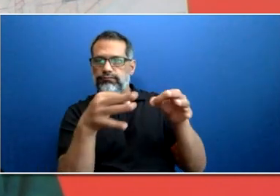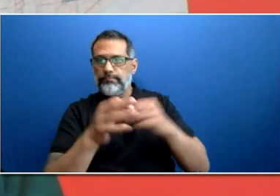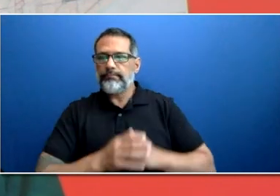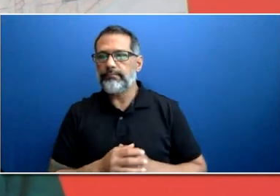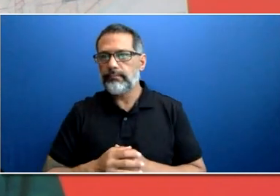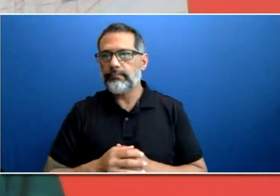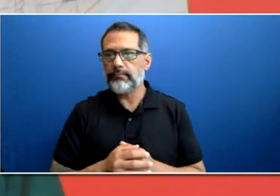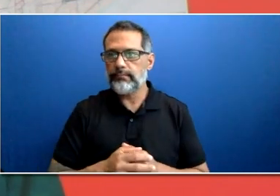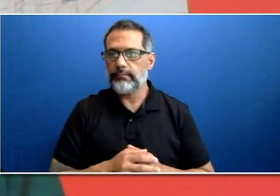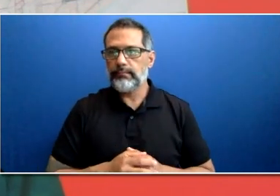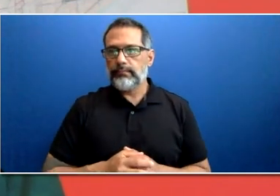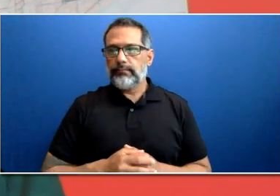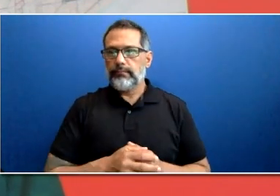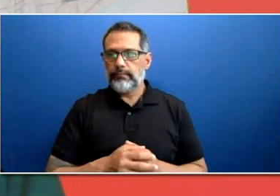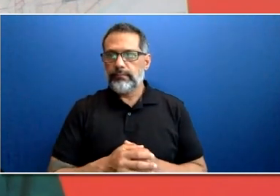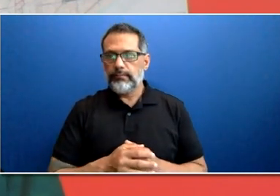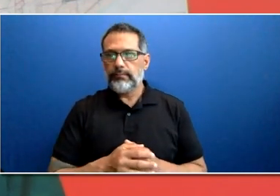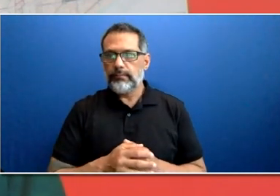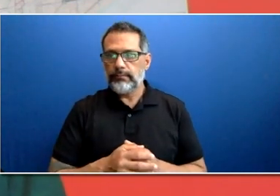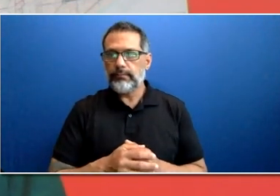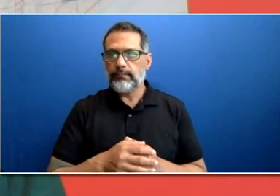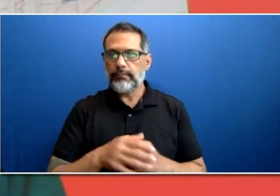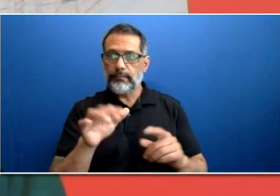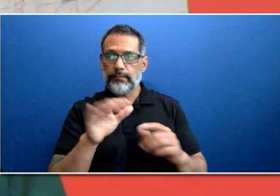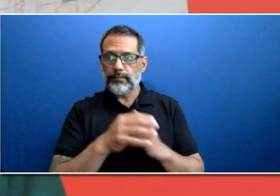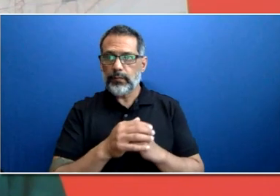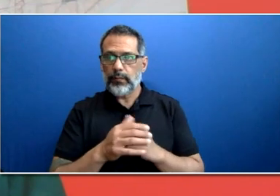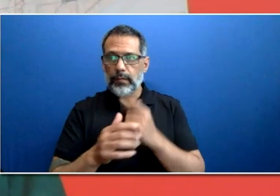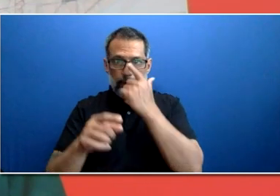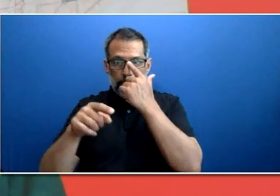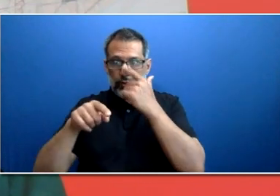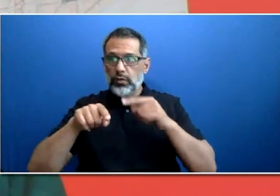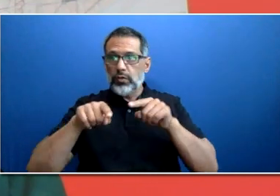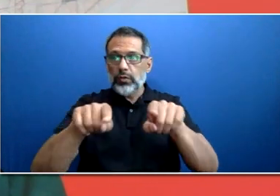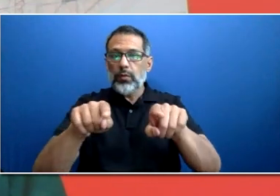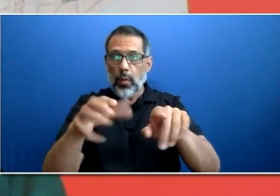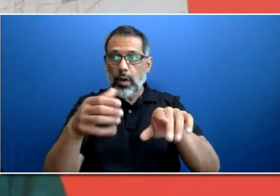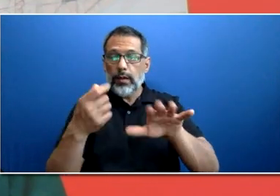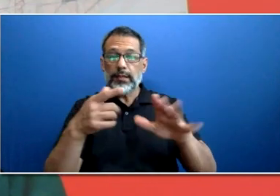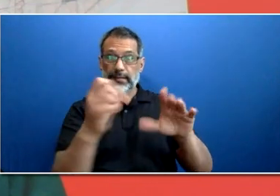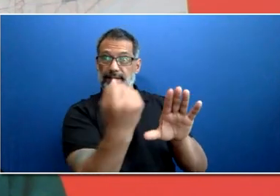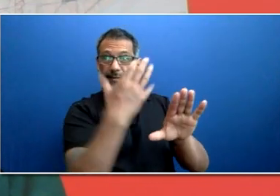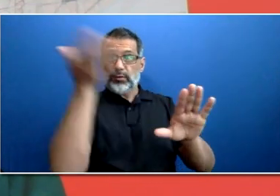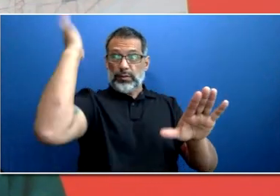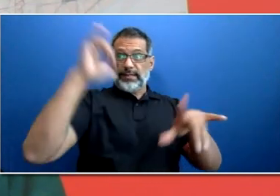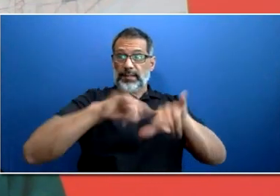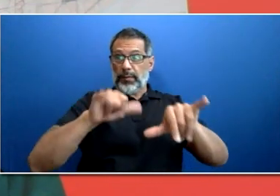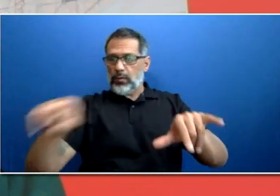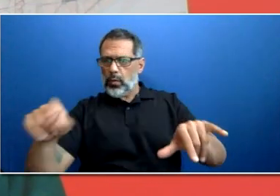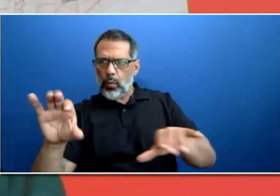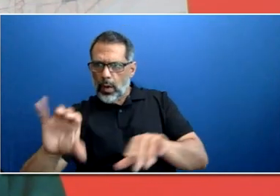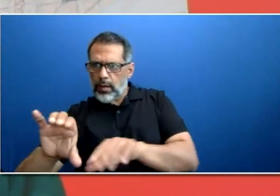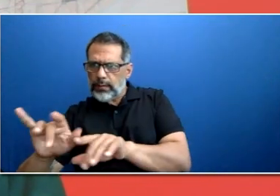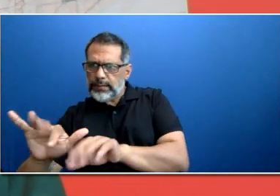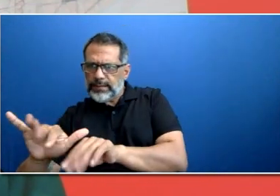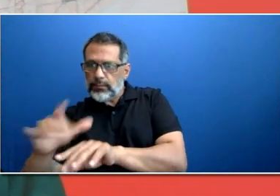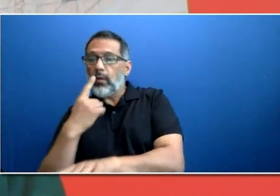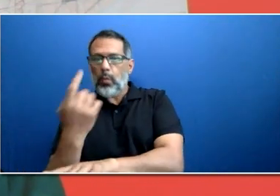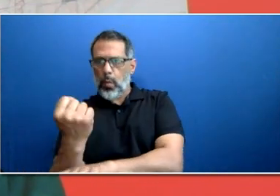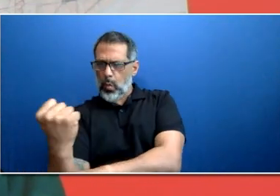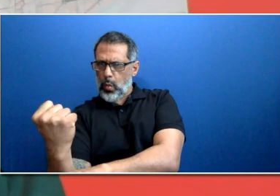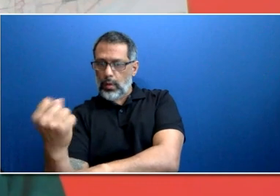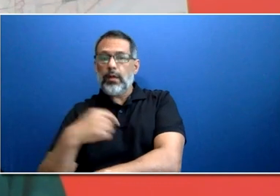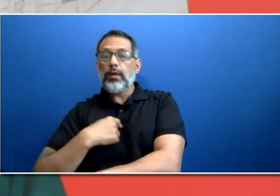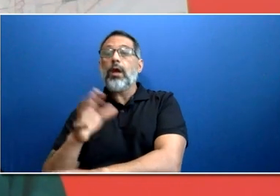guest speakers during the presentation. Staff will respond live to questions if time allows.